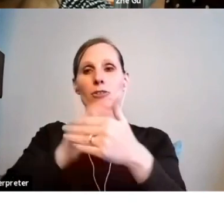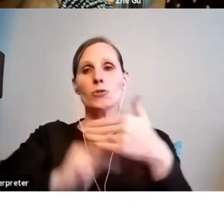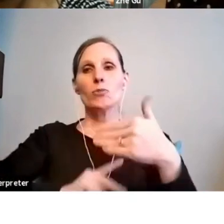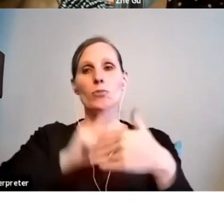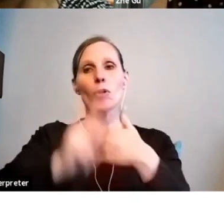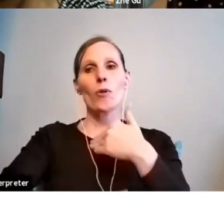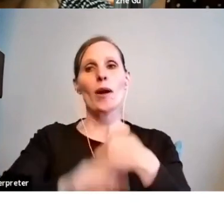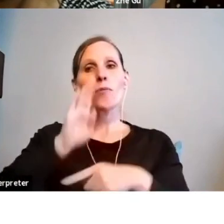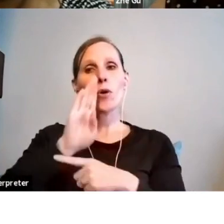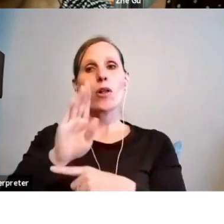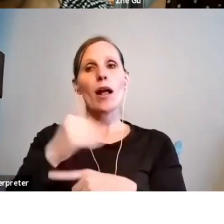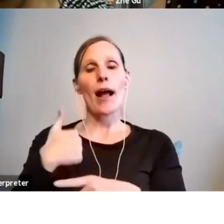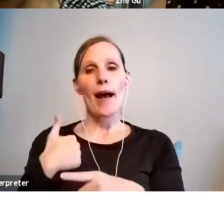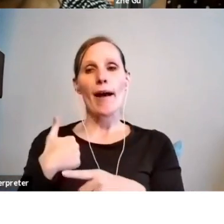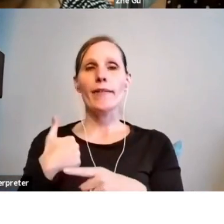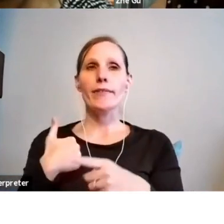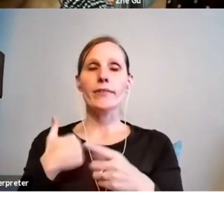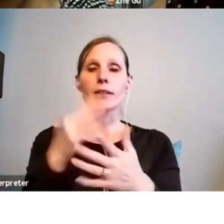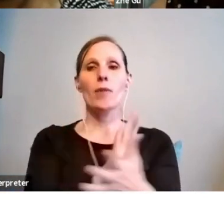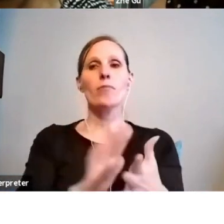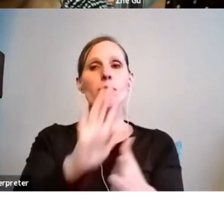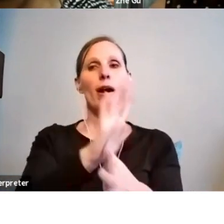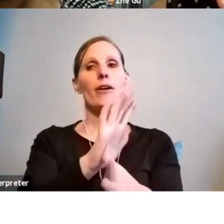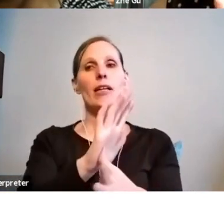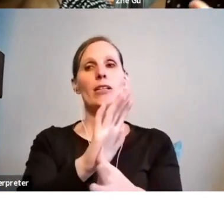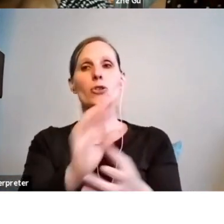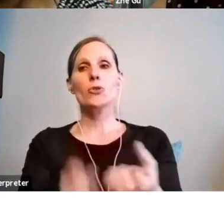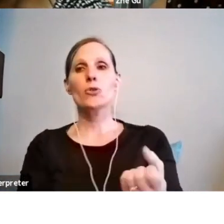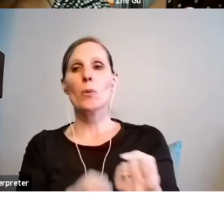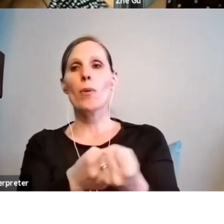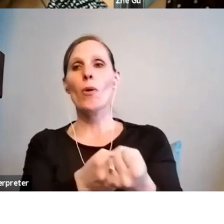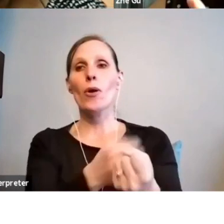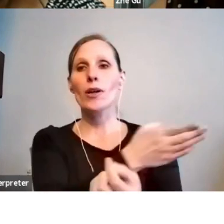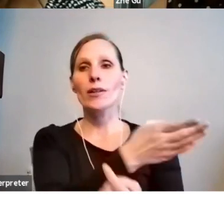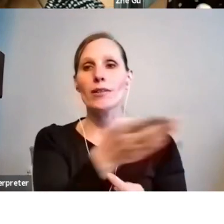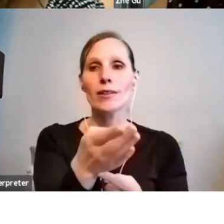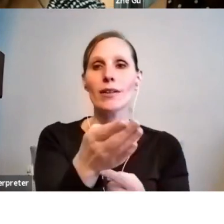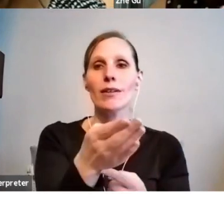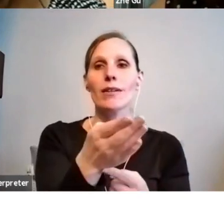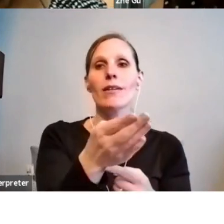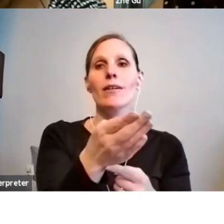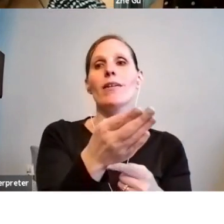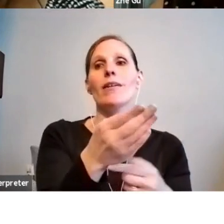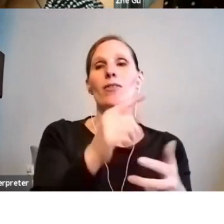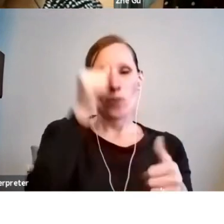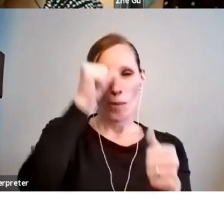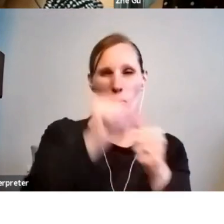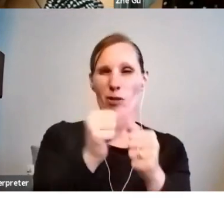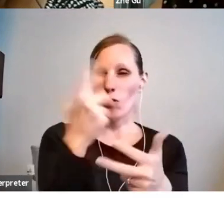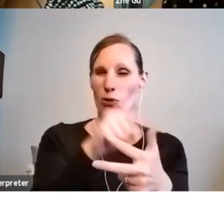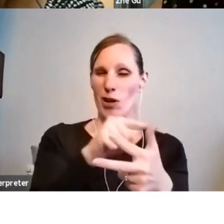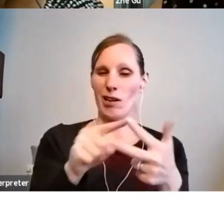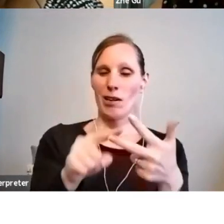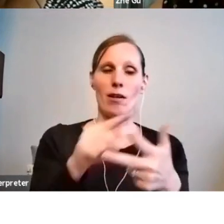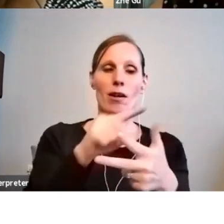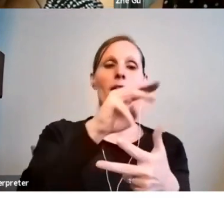supporting strong work in terms of, we spoke to earlier, artistic merit, impact, and viability.